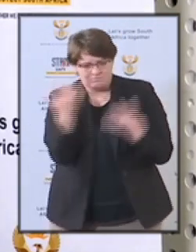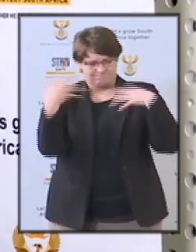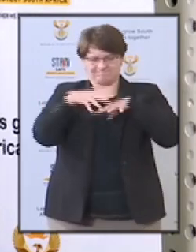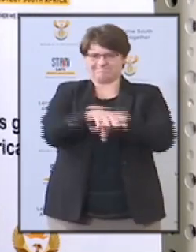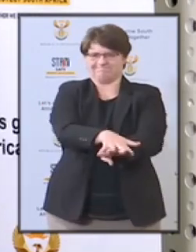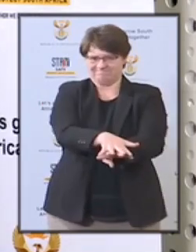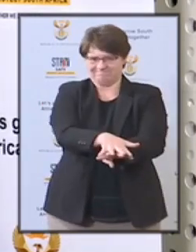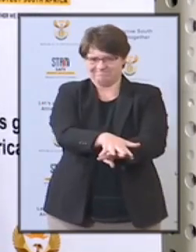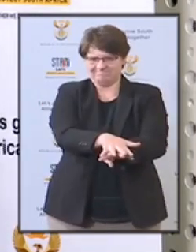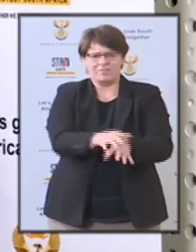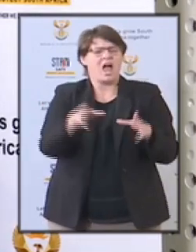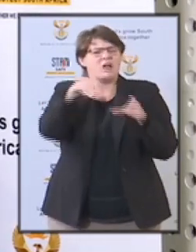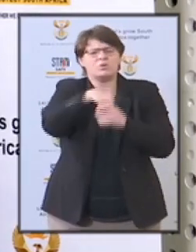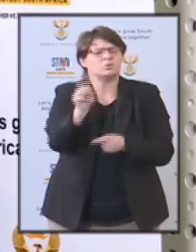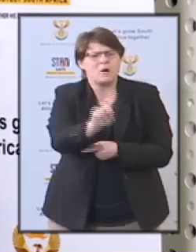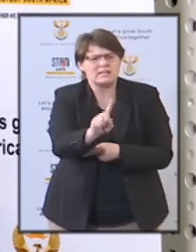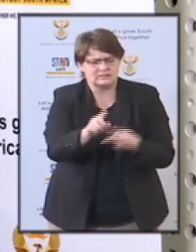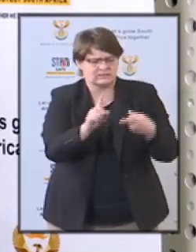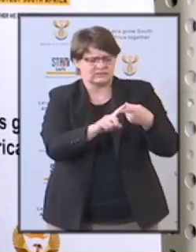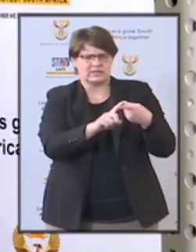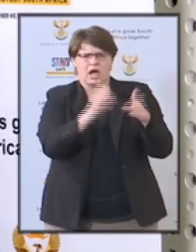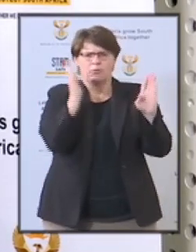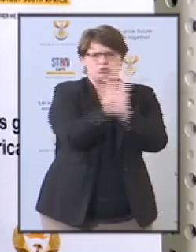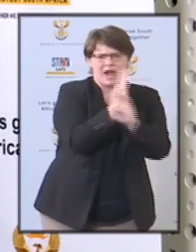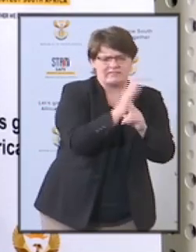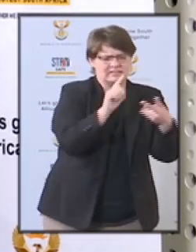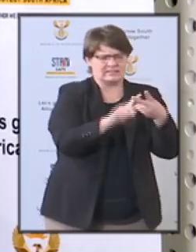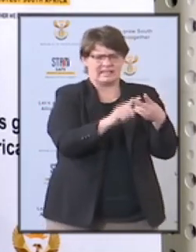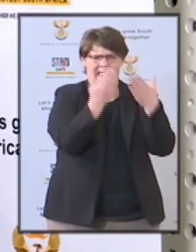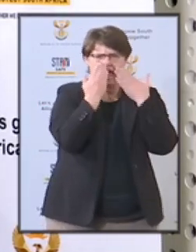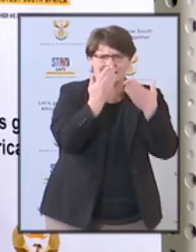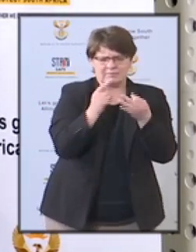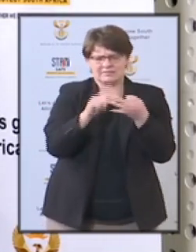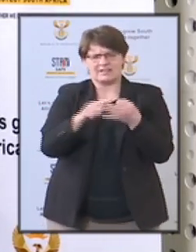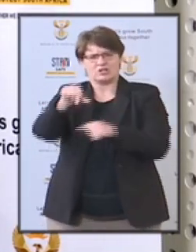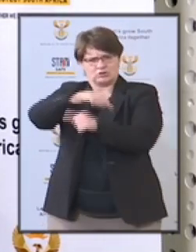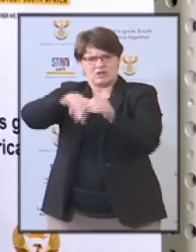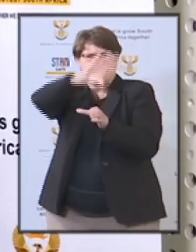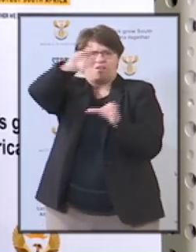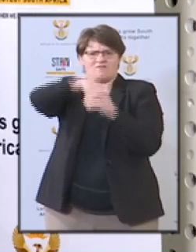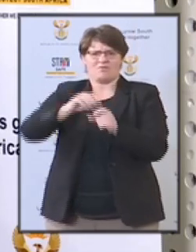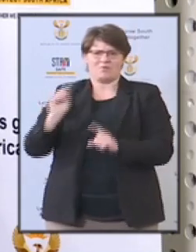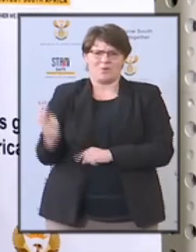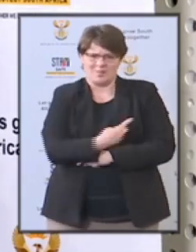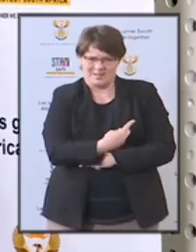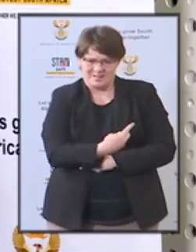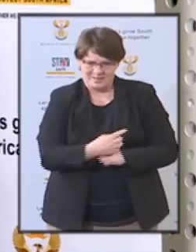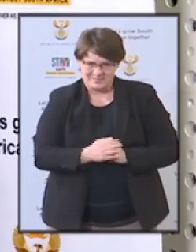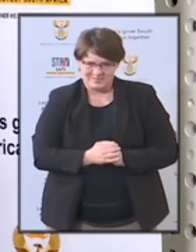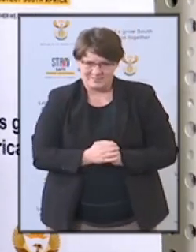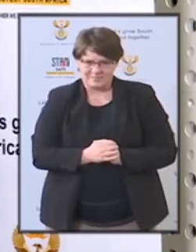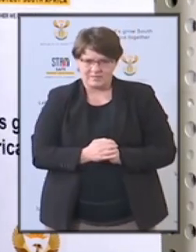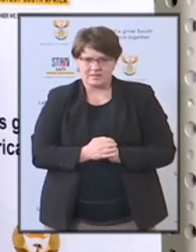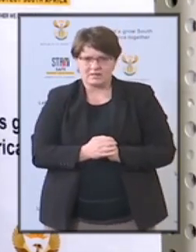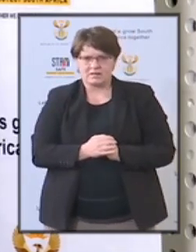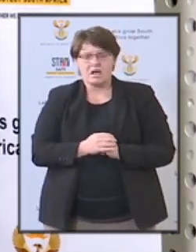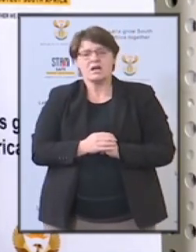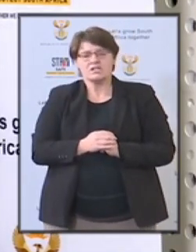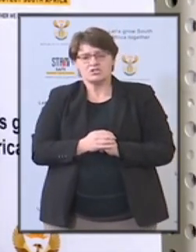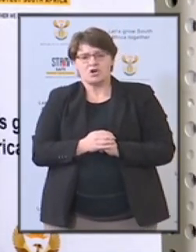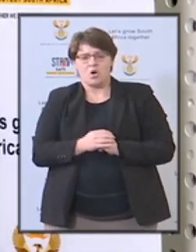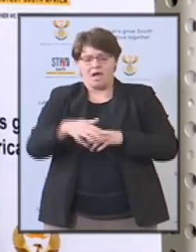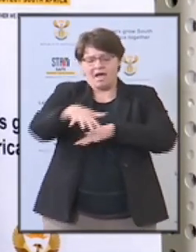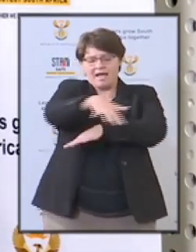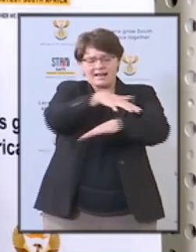include the private sector and academia and society as a whole. The National Climate Change Adaptation Strategy